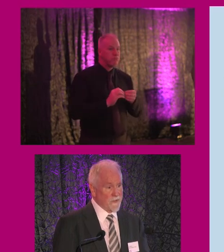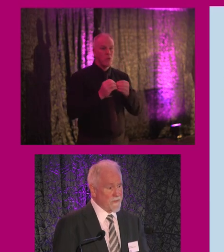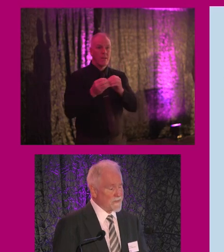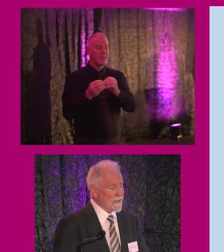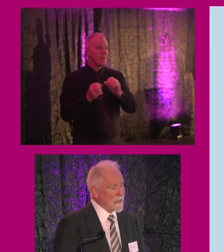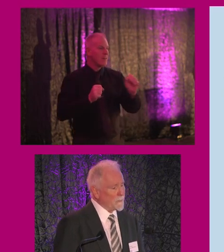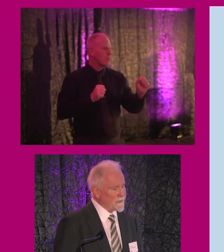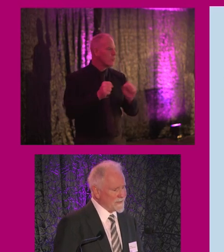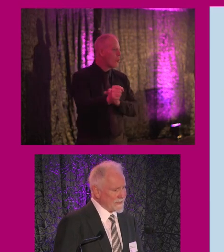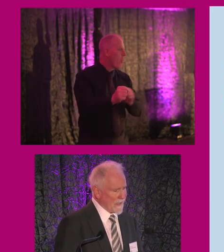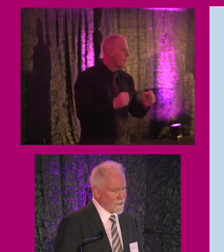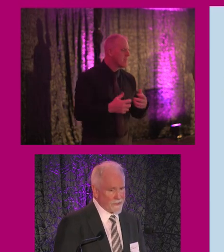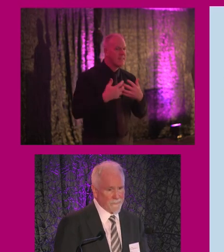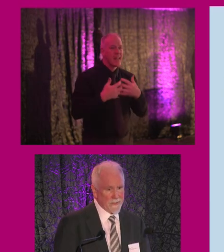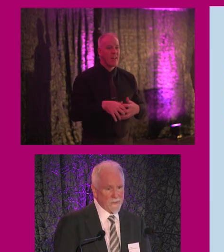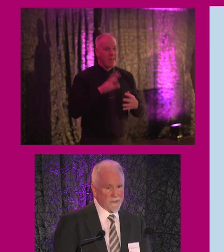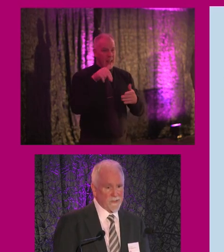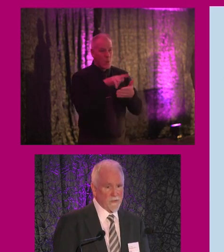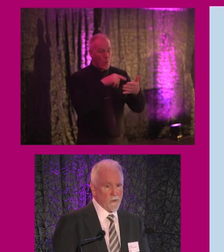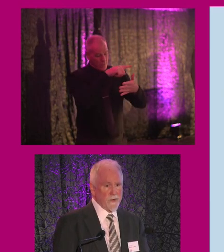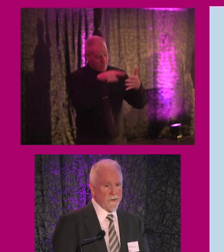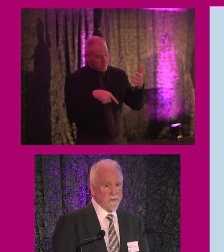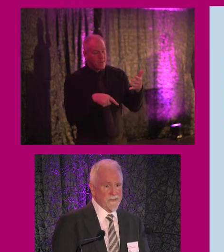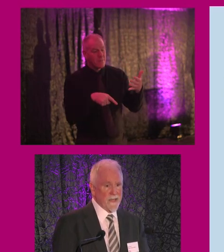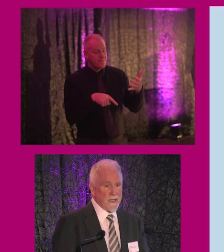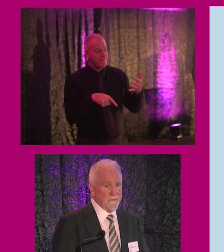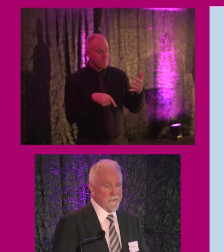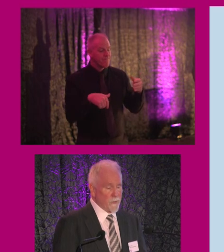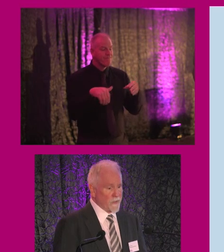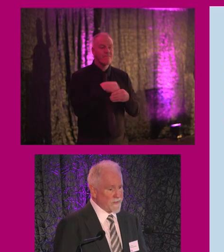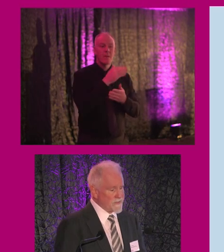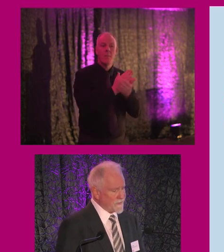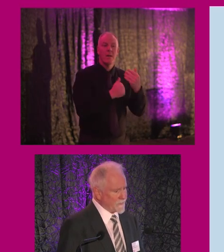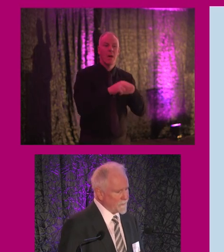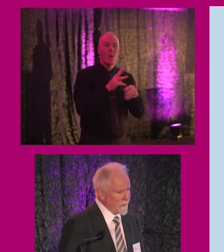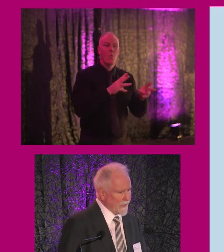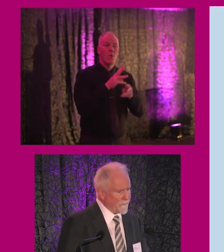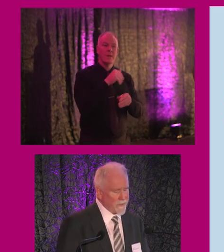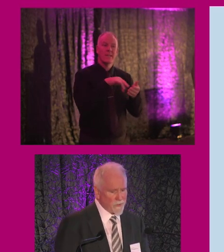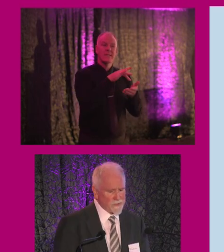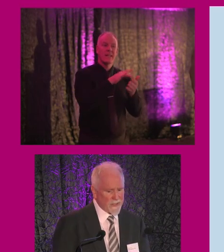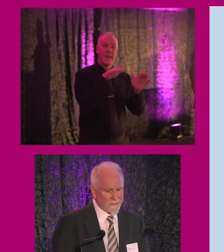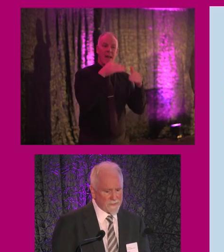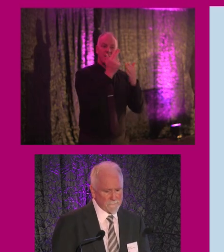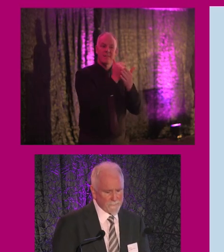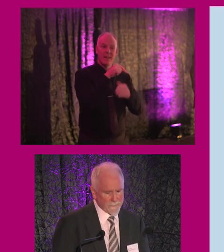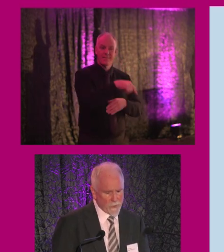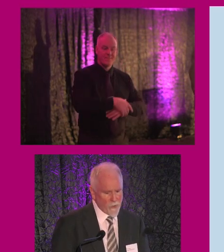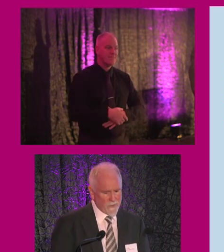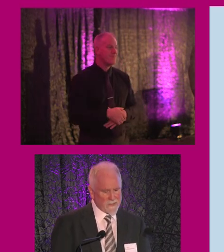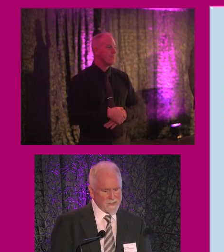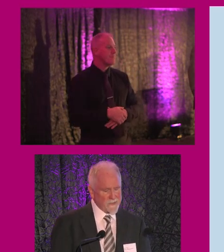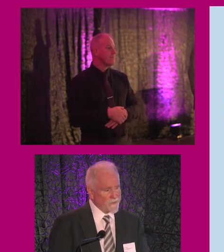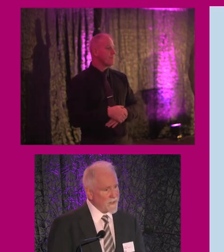it a service or be it technology, which are core areas of the work of the centre. And very much at the